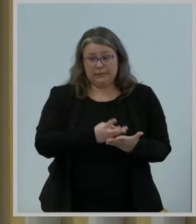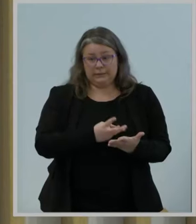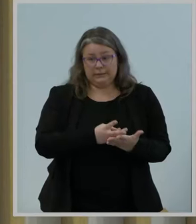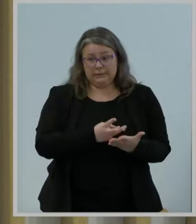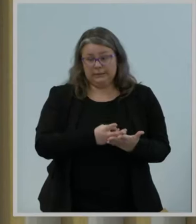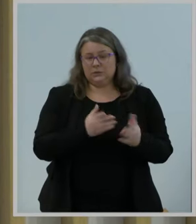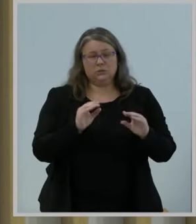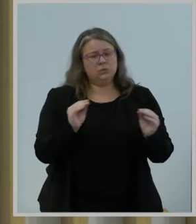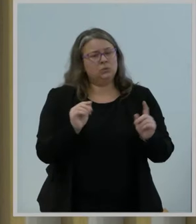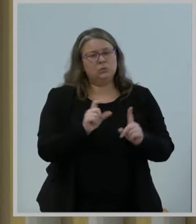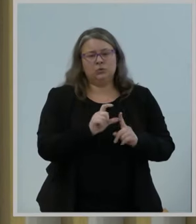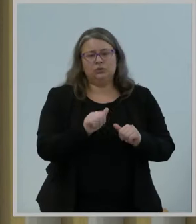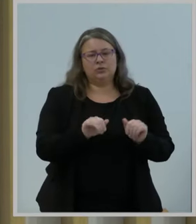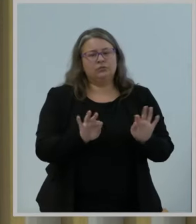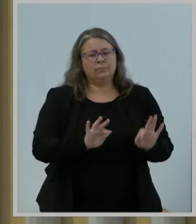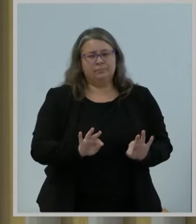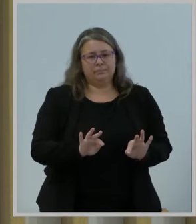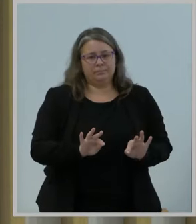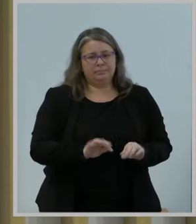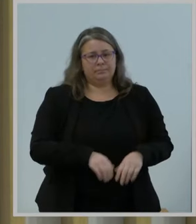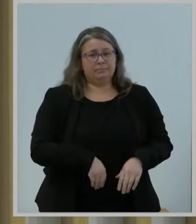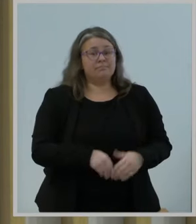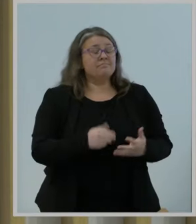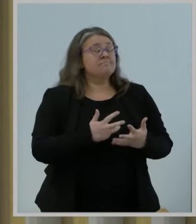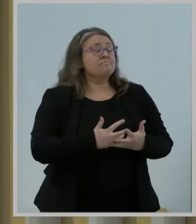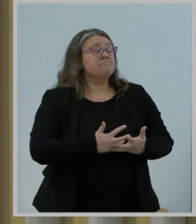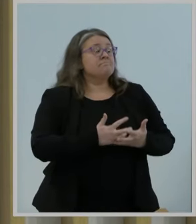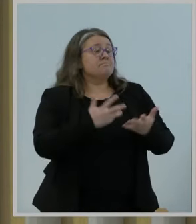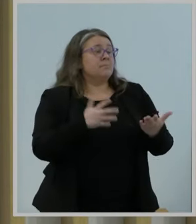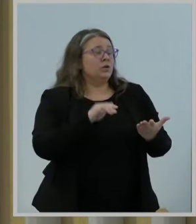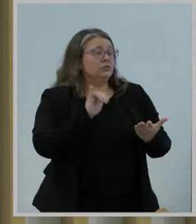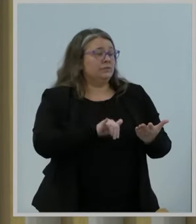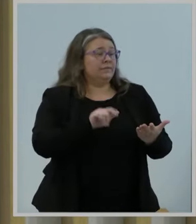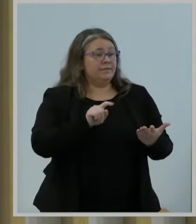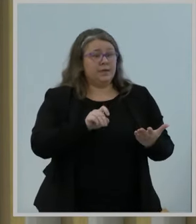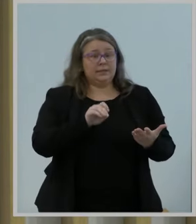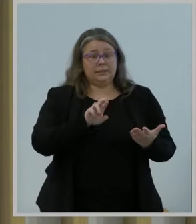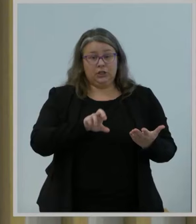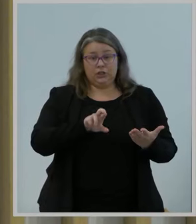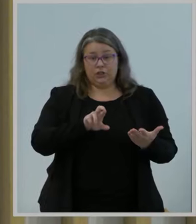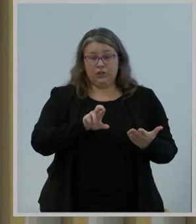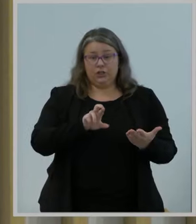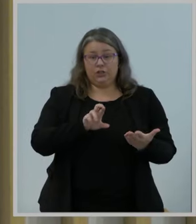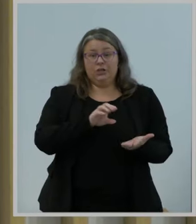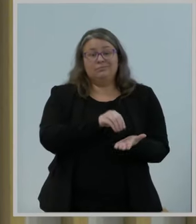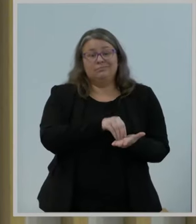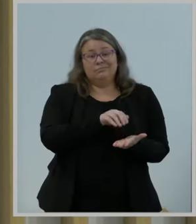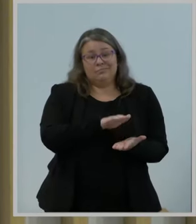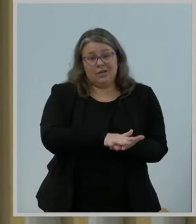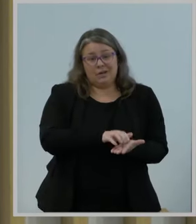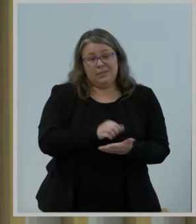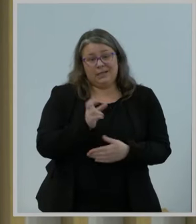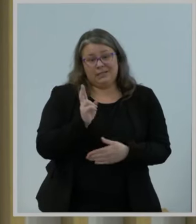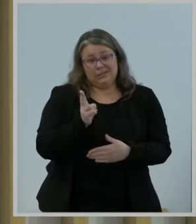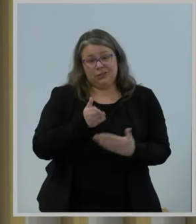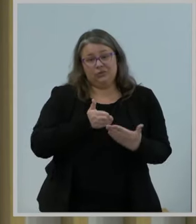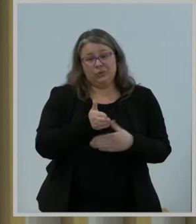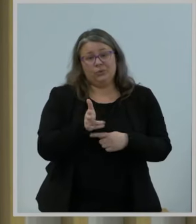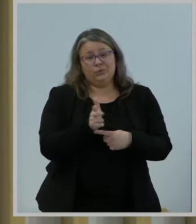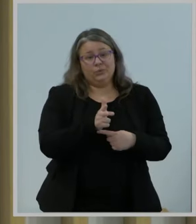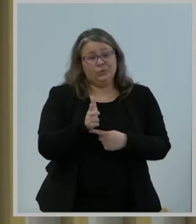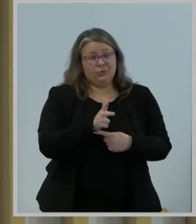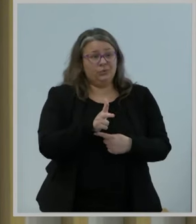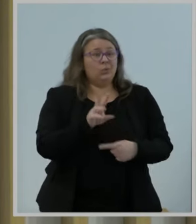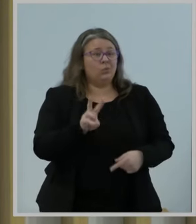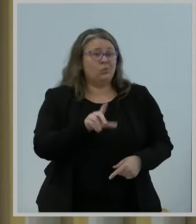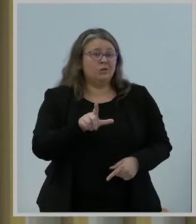terror has been documented on wireless phones. I don't know what comes next. But I know that this has made many